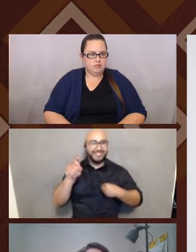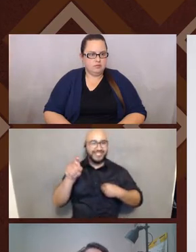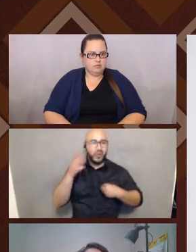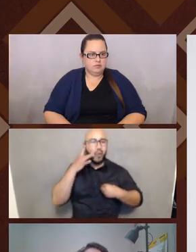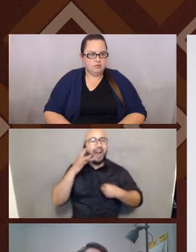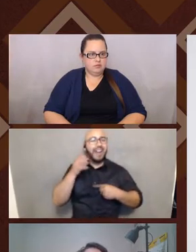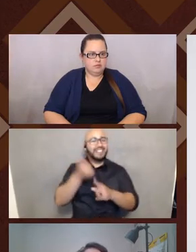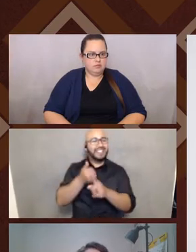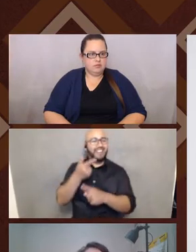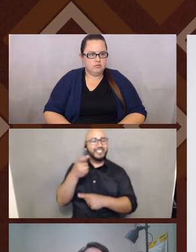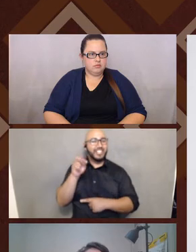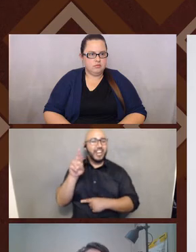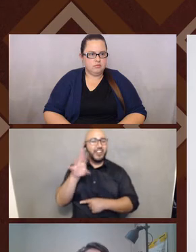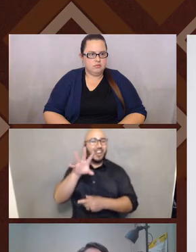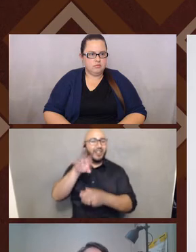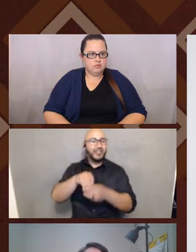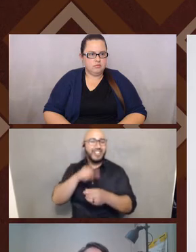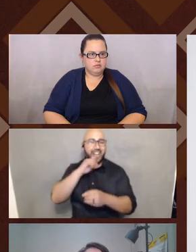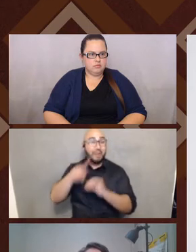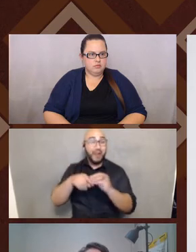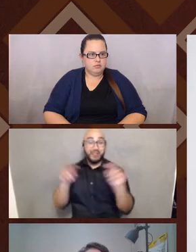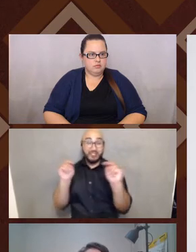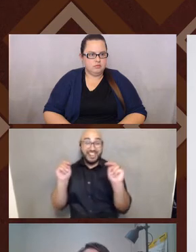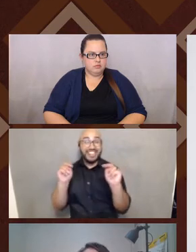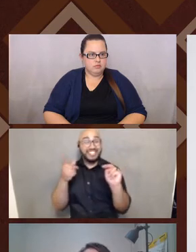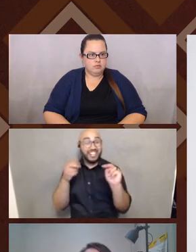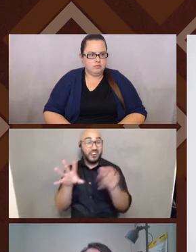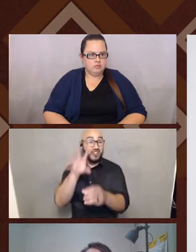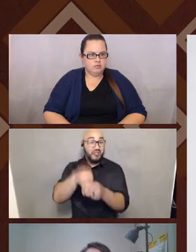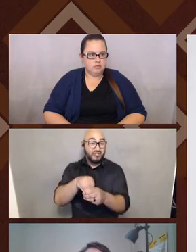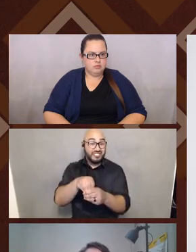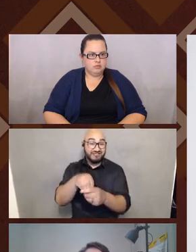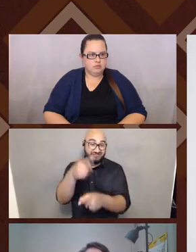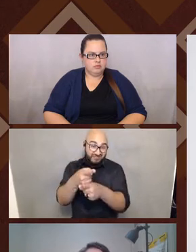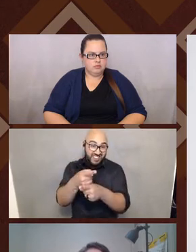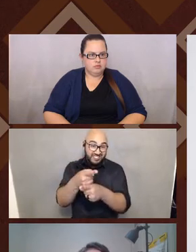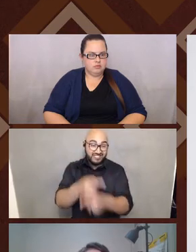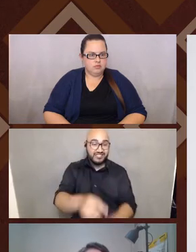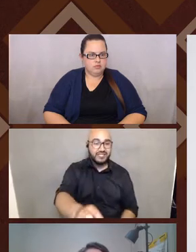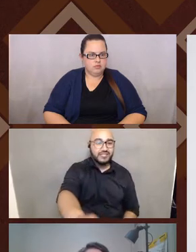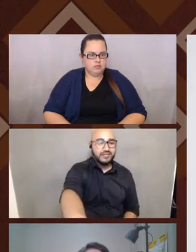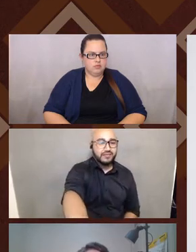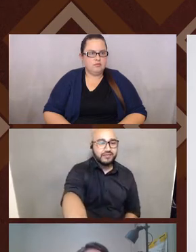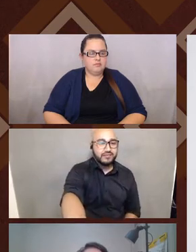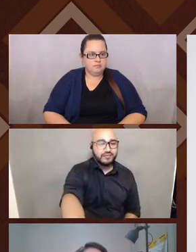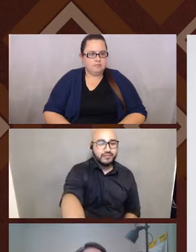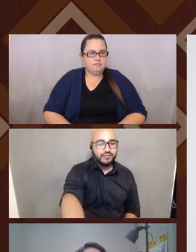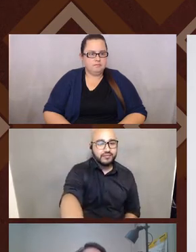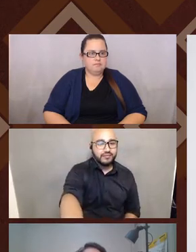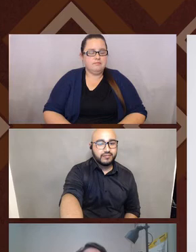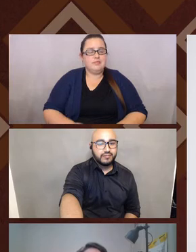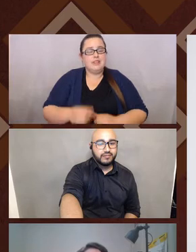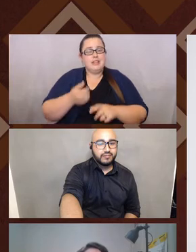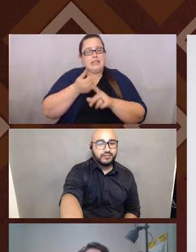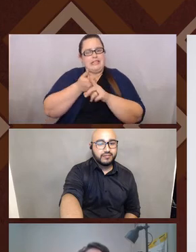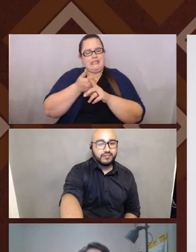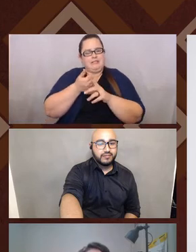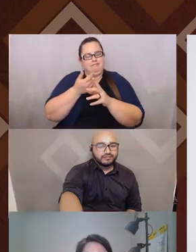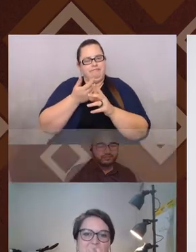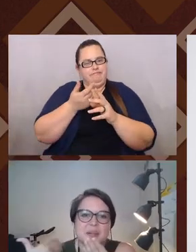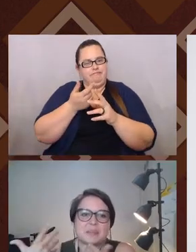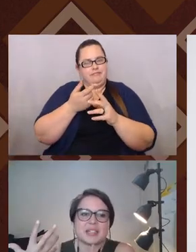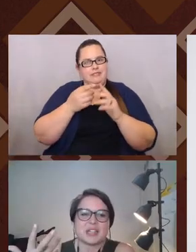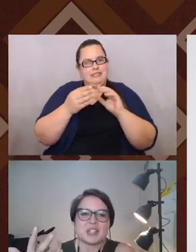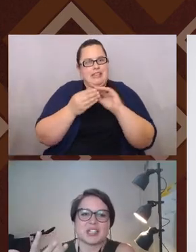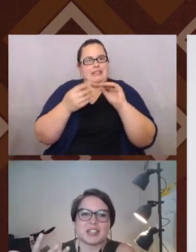It's actually not about neutrality. Right. Um, and it's like, it is, it is saying something. There is